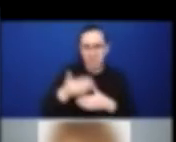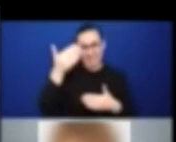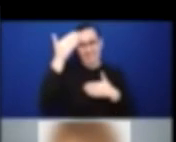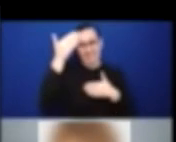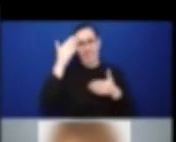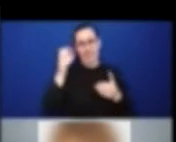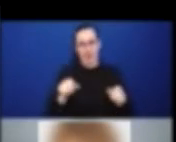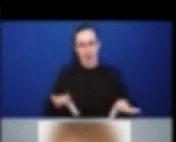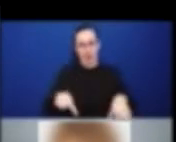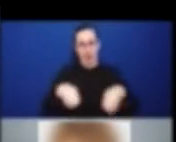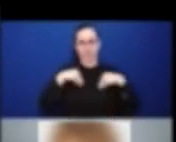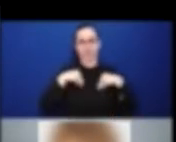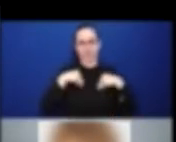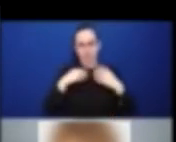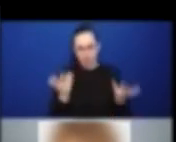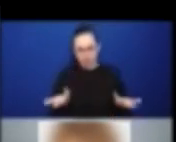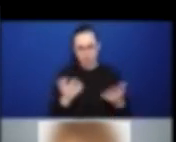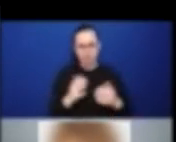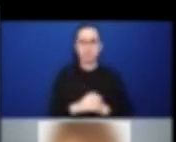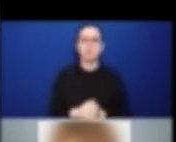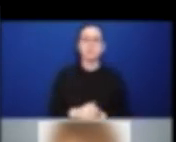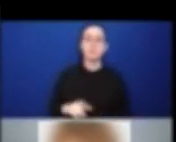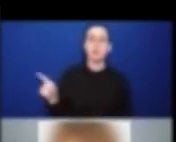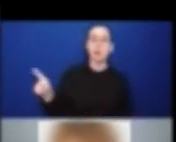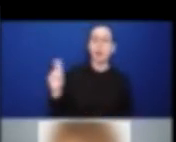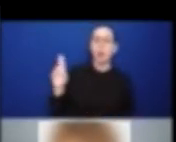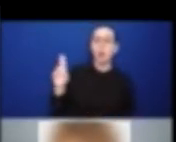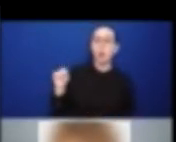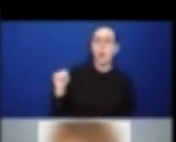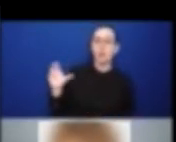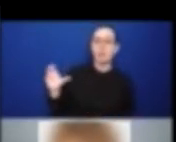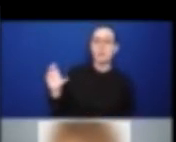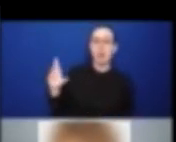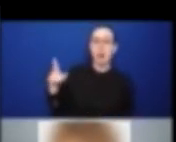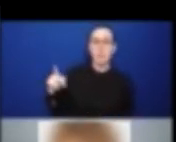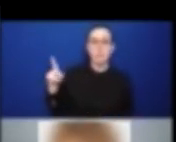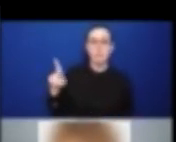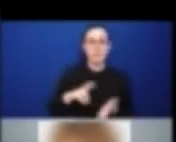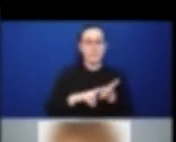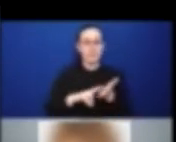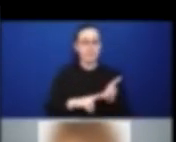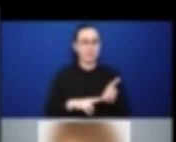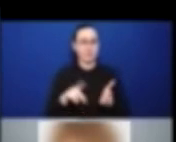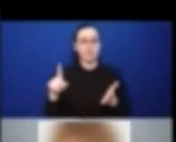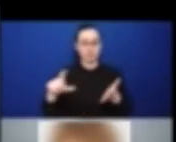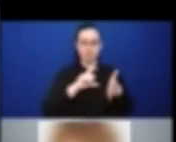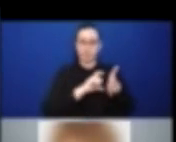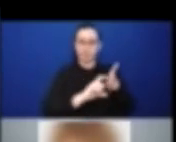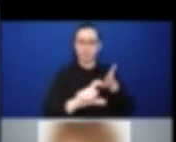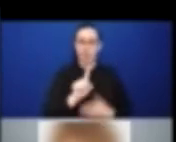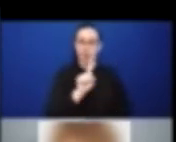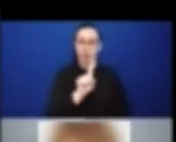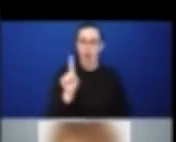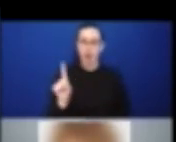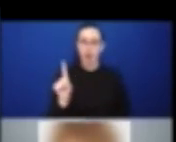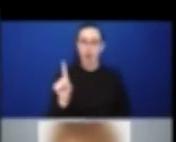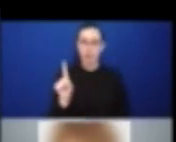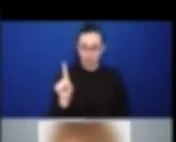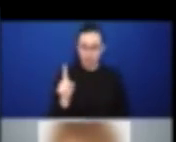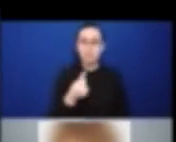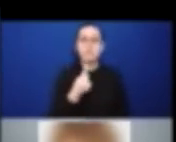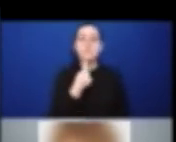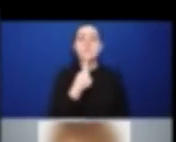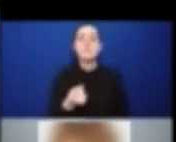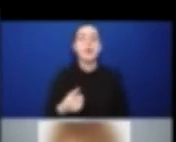UNCRPD, it states that state parties must take all necessary measures to ensure the protection